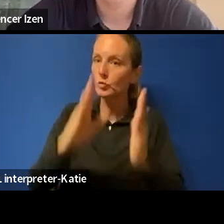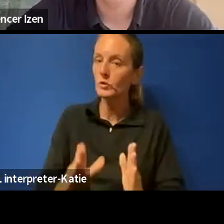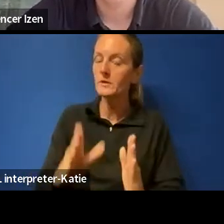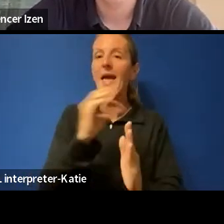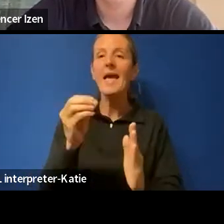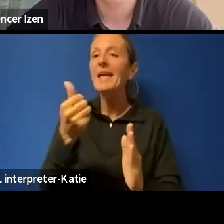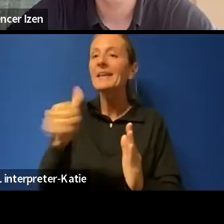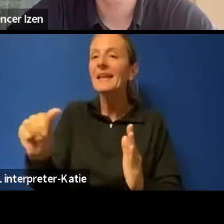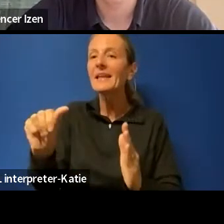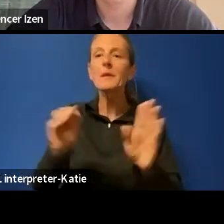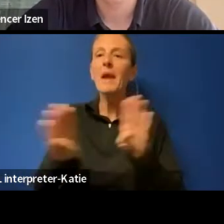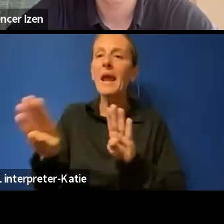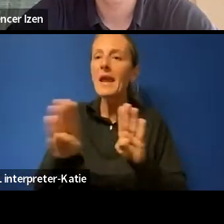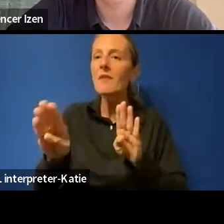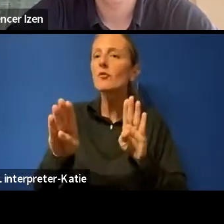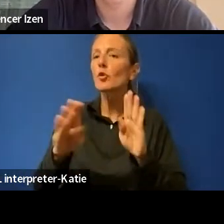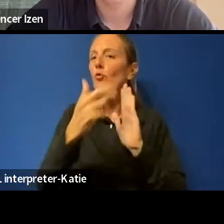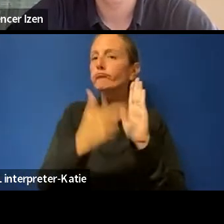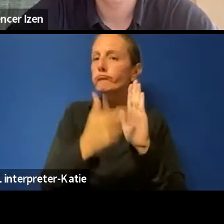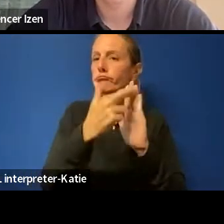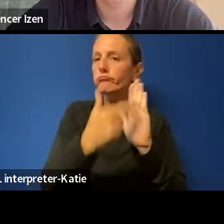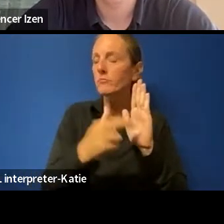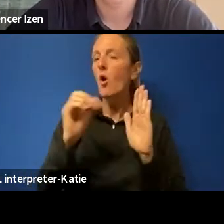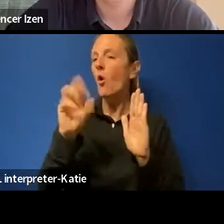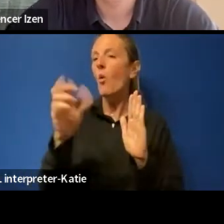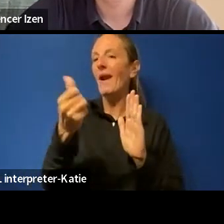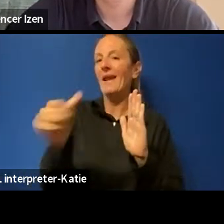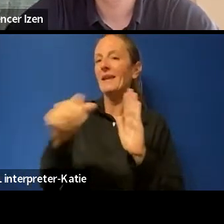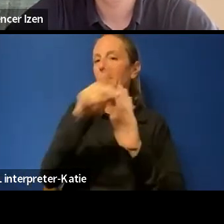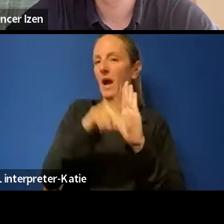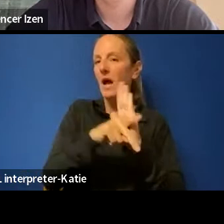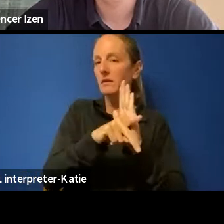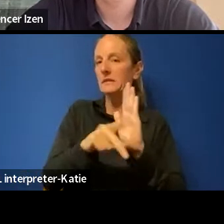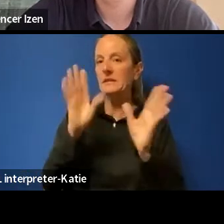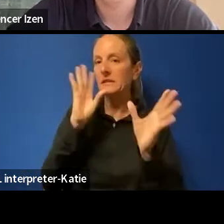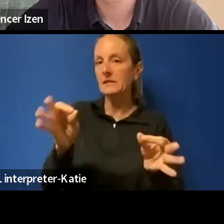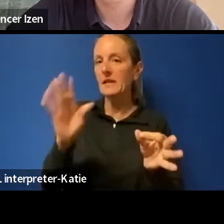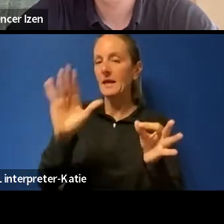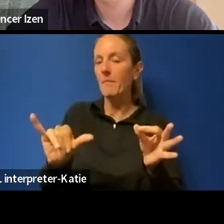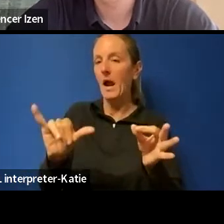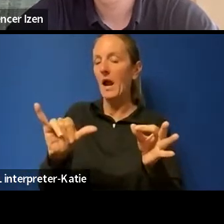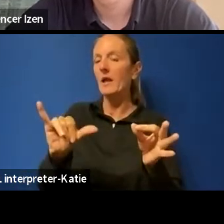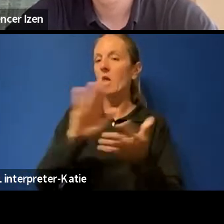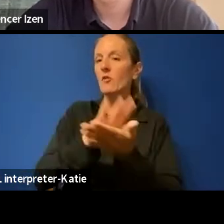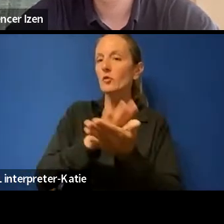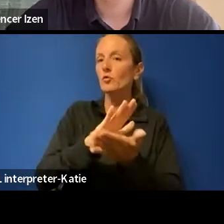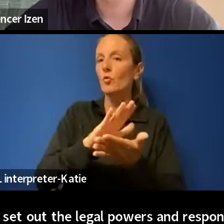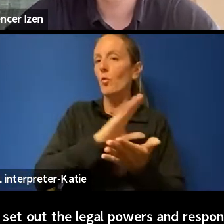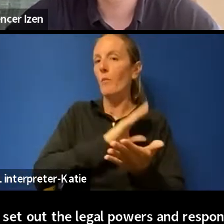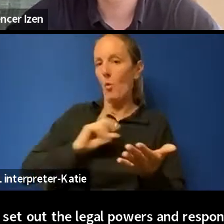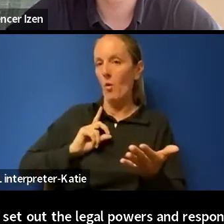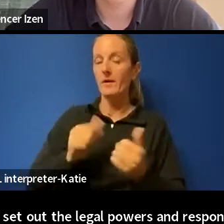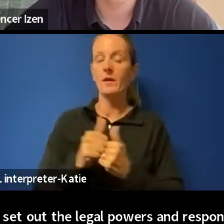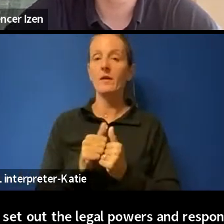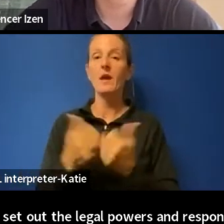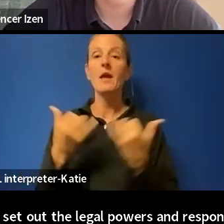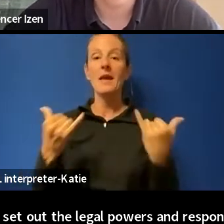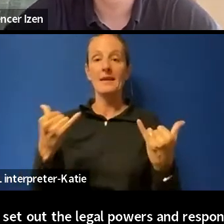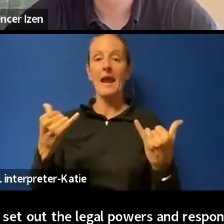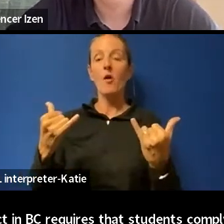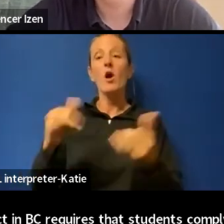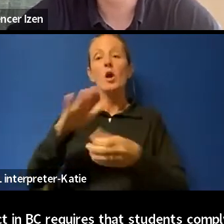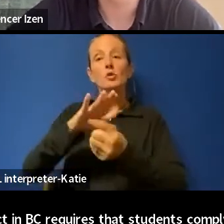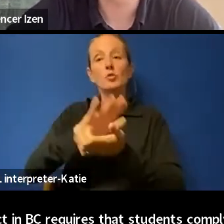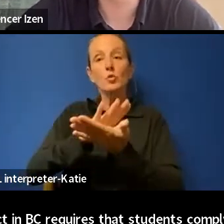policies that are established by that school board. The codes of conduct are guidelines that are published by school districts and individual schools